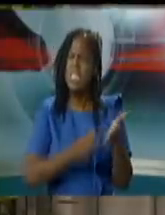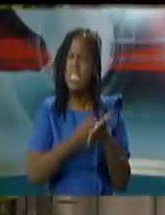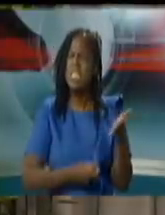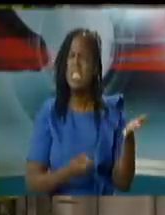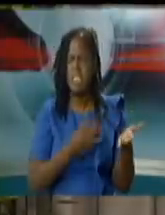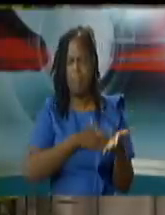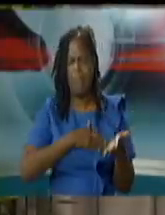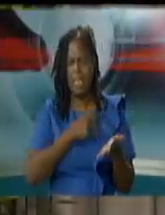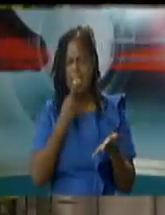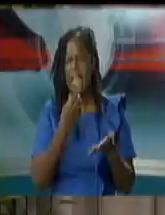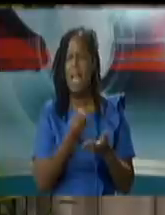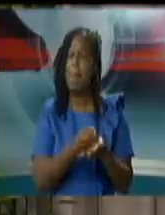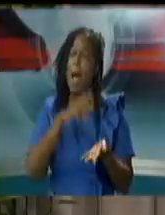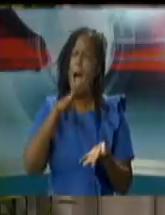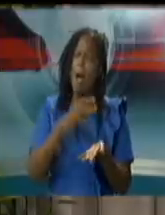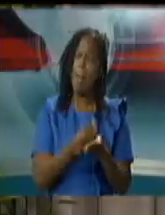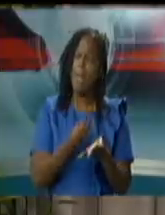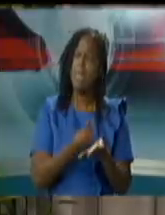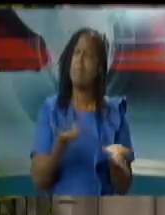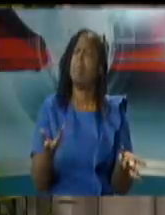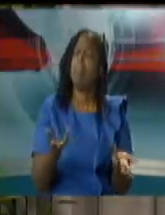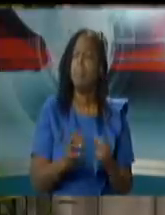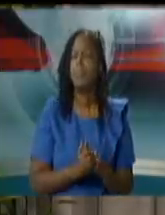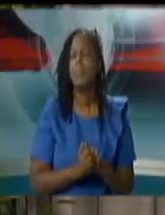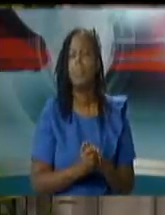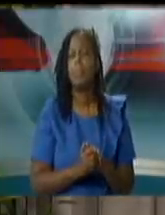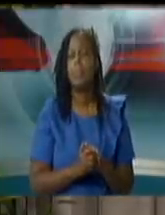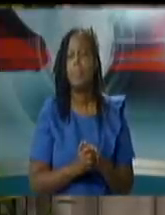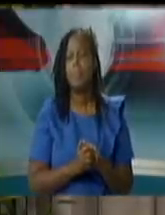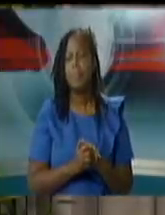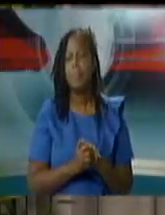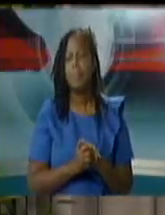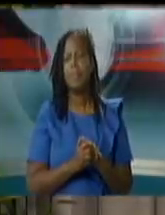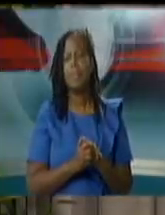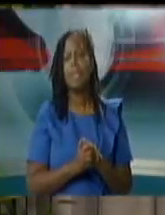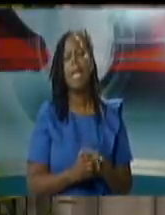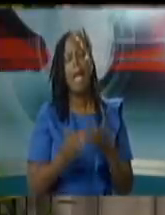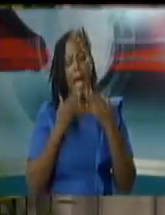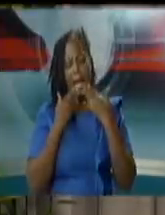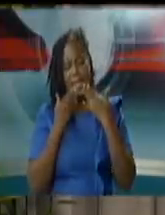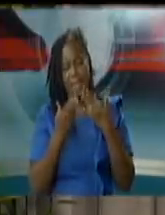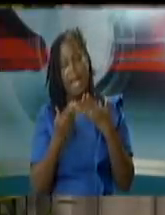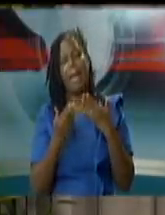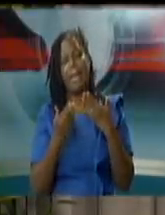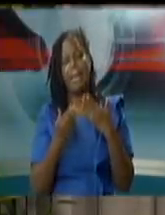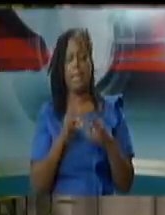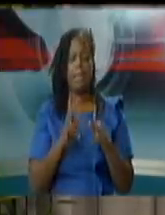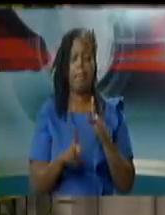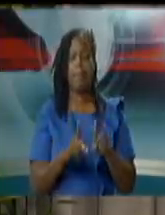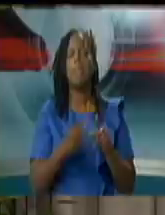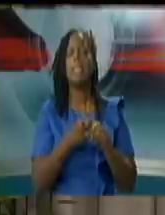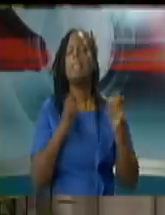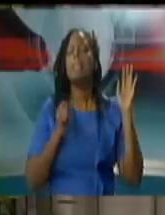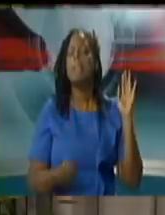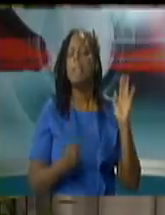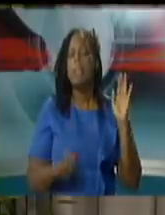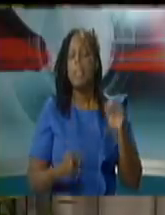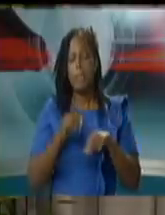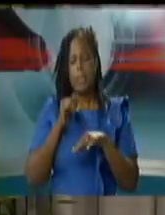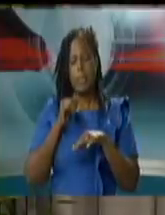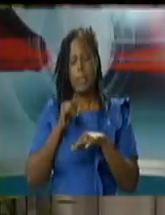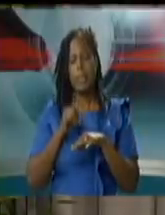um i got and i thank the members of the judiciary that sent this message to me i got a few details